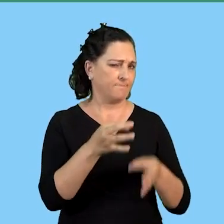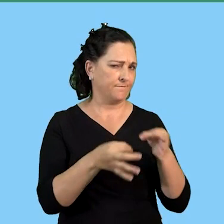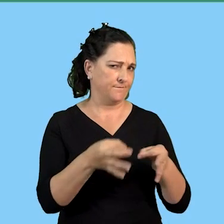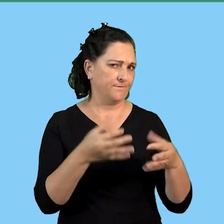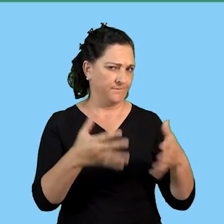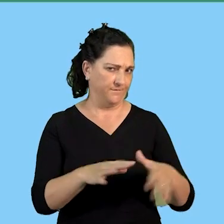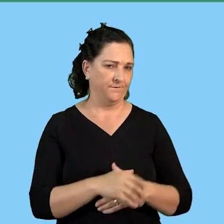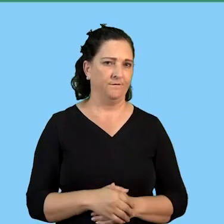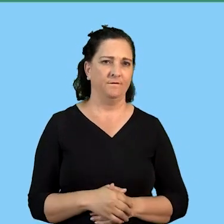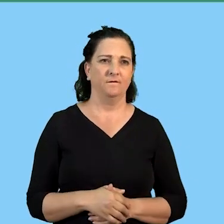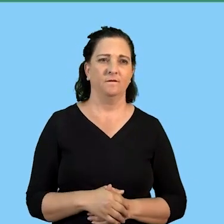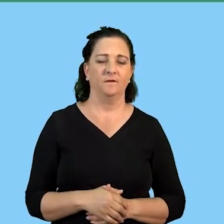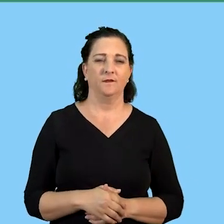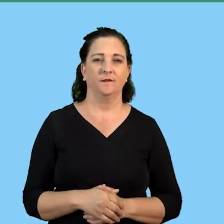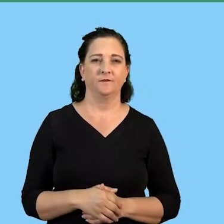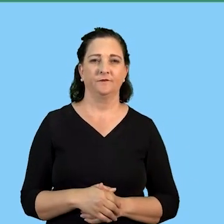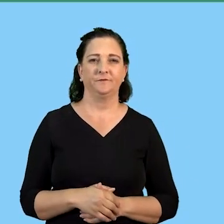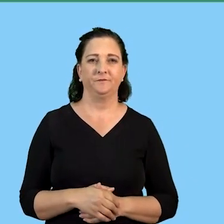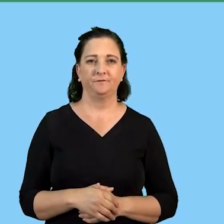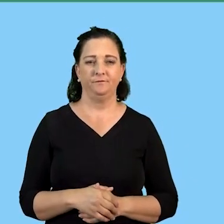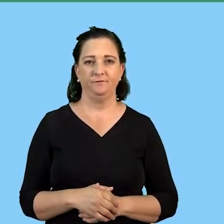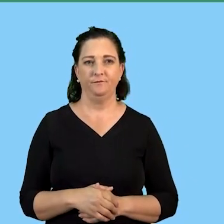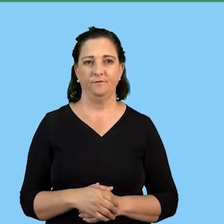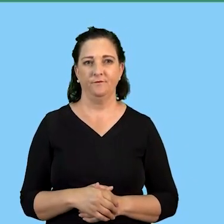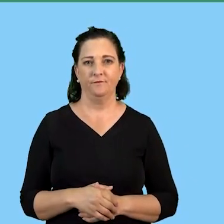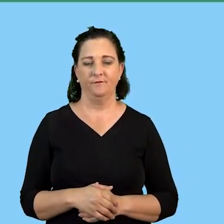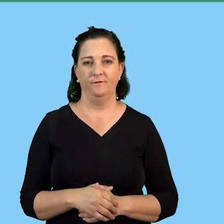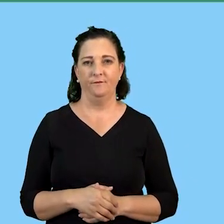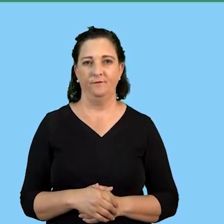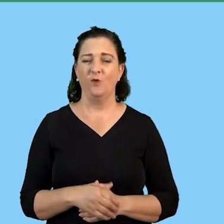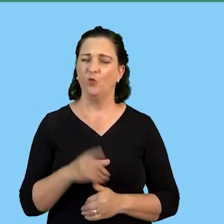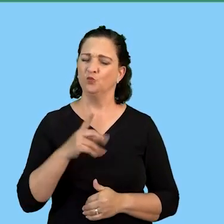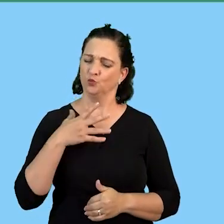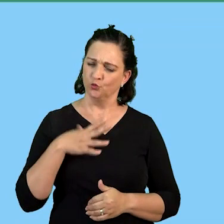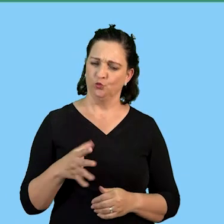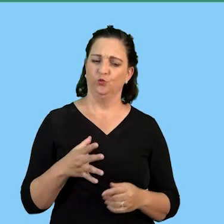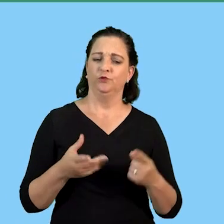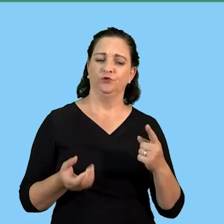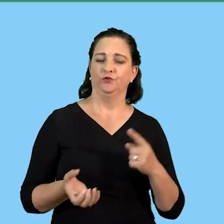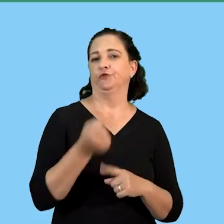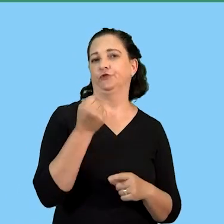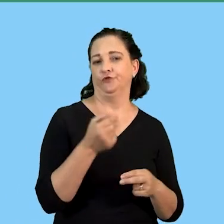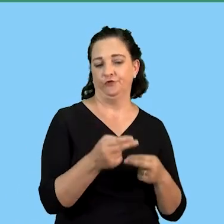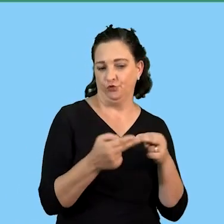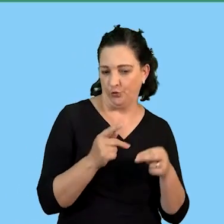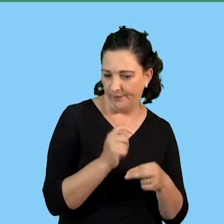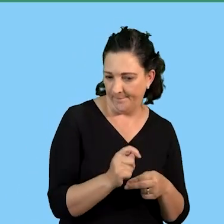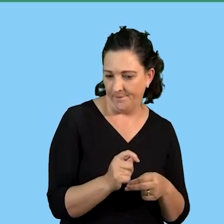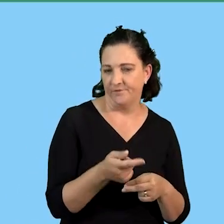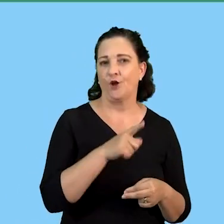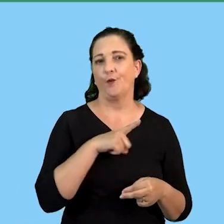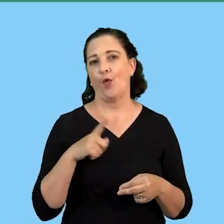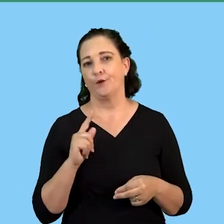defined what is it that they want to achieve in the short term and what is it that they want to also achieve